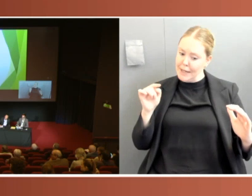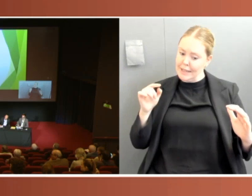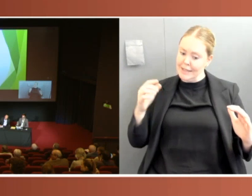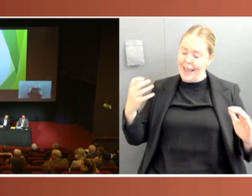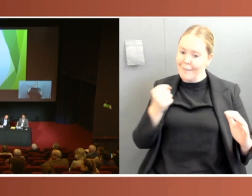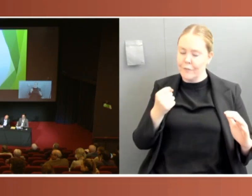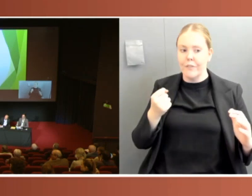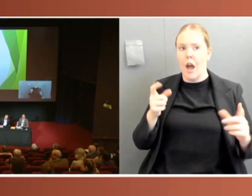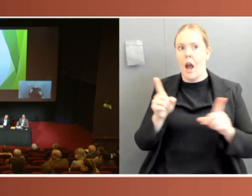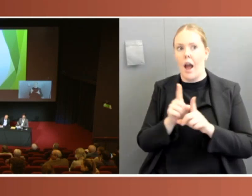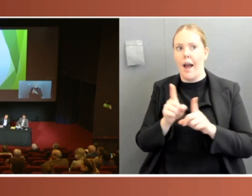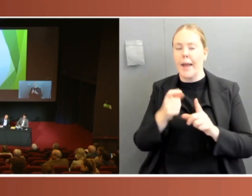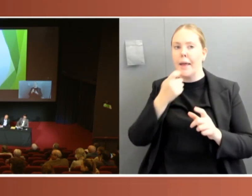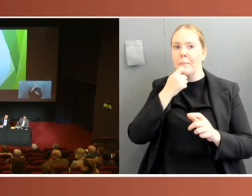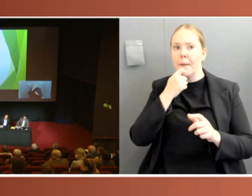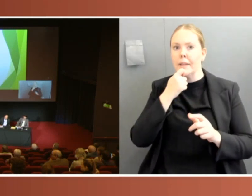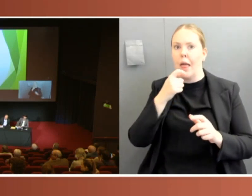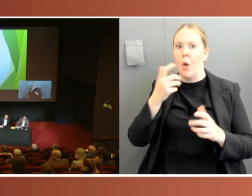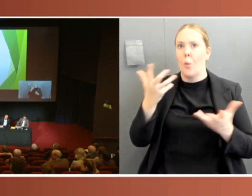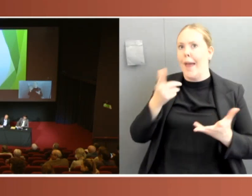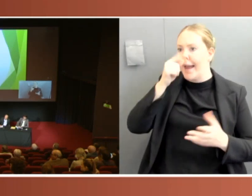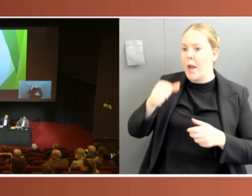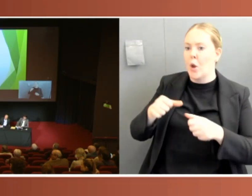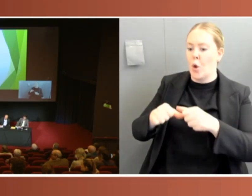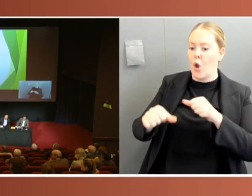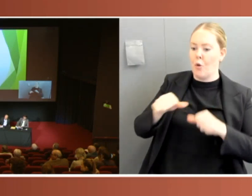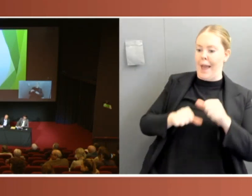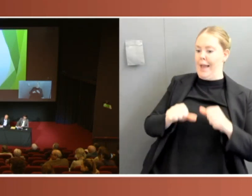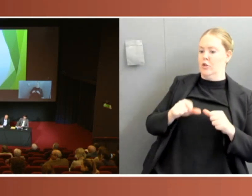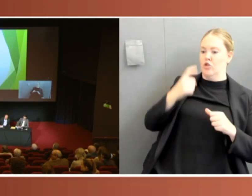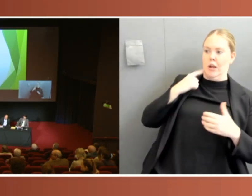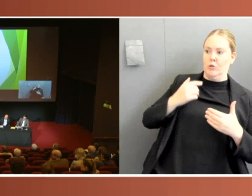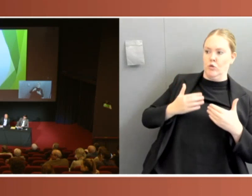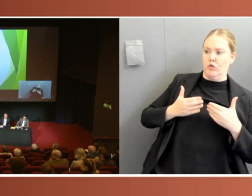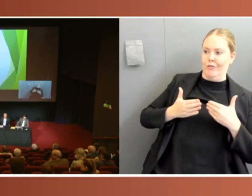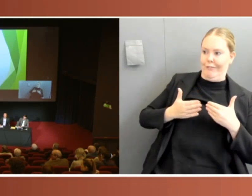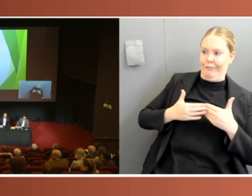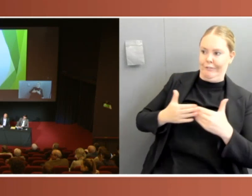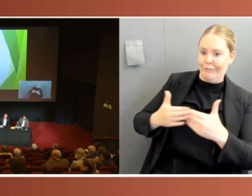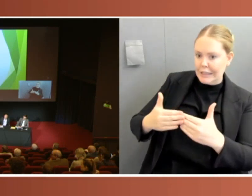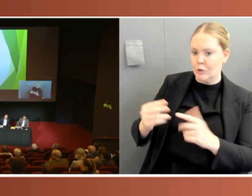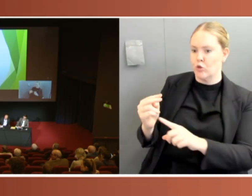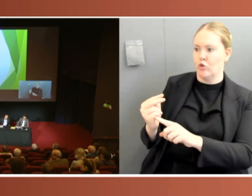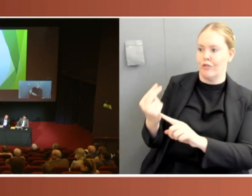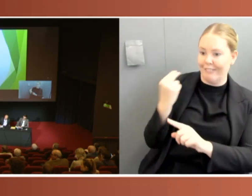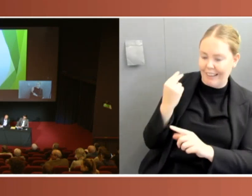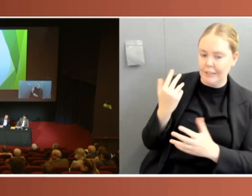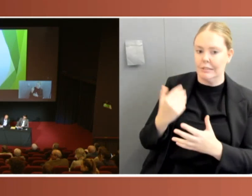approach? And that is, when you go and look at what you're saying, because of the speed and everything like that,